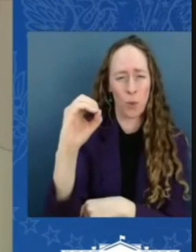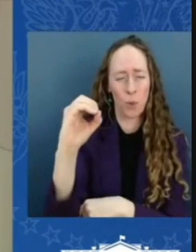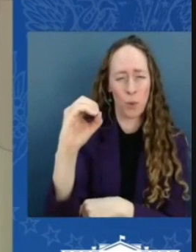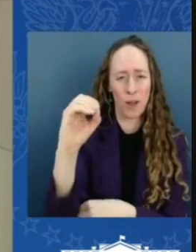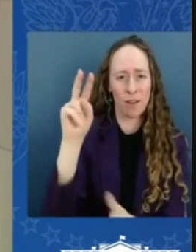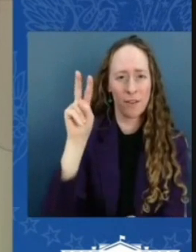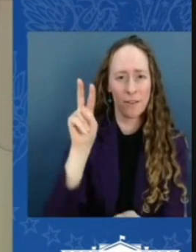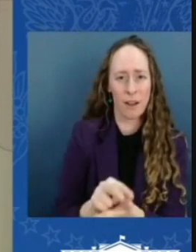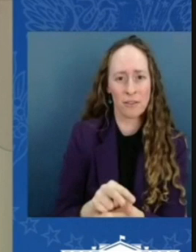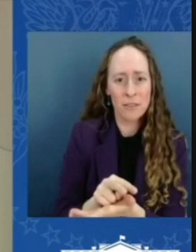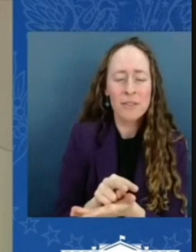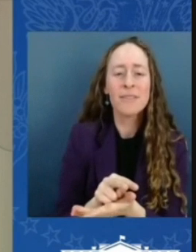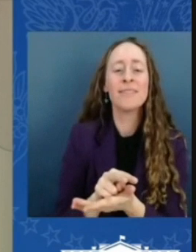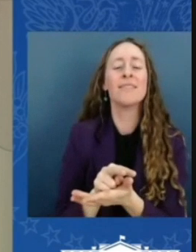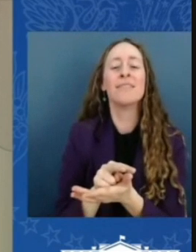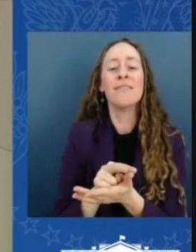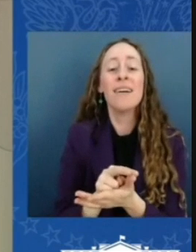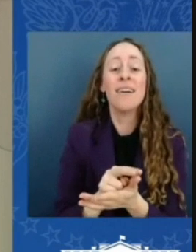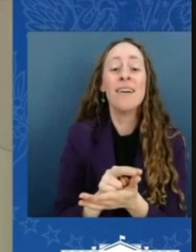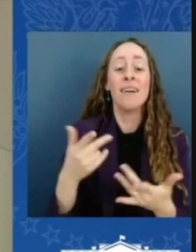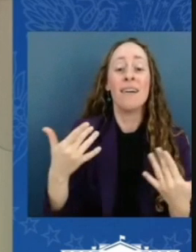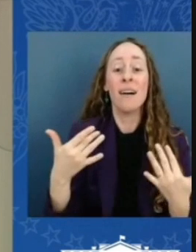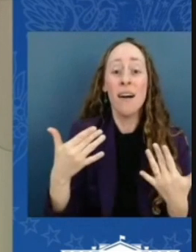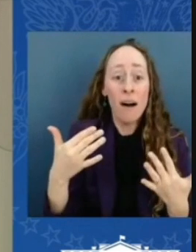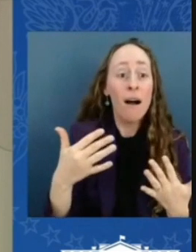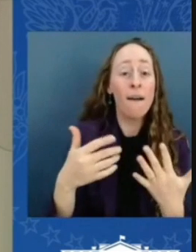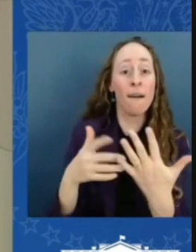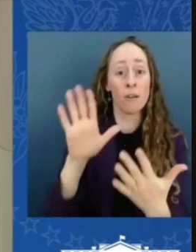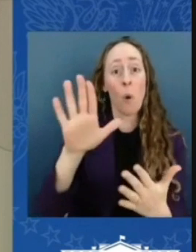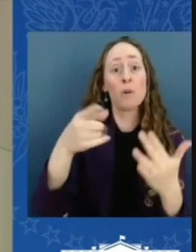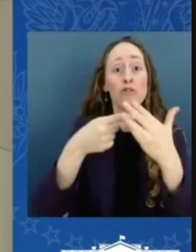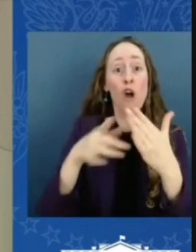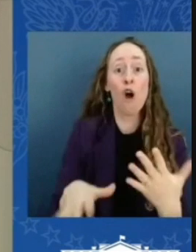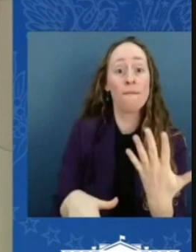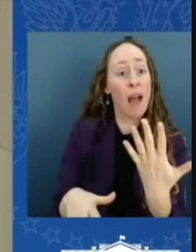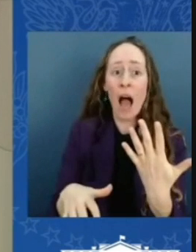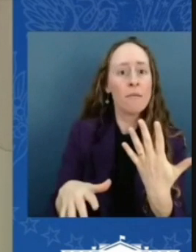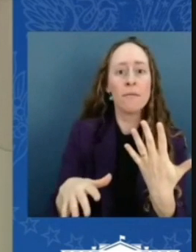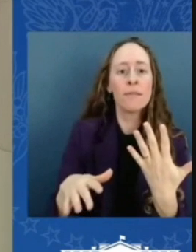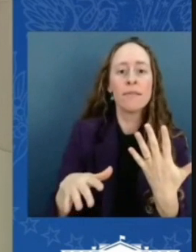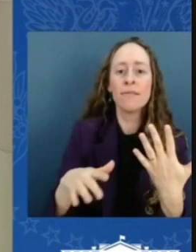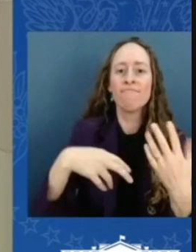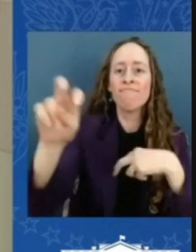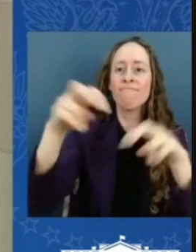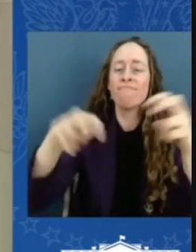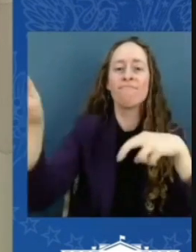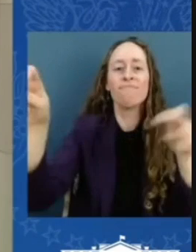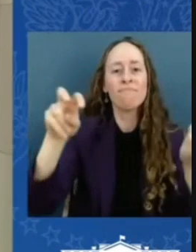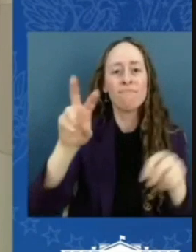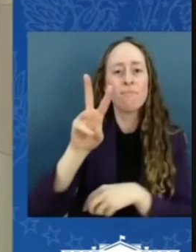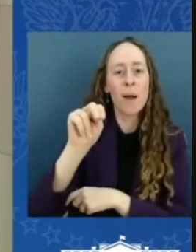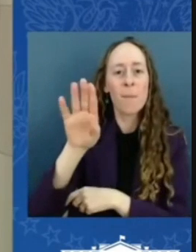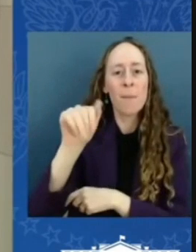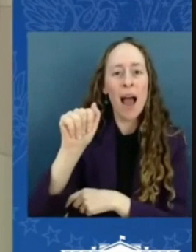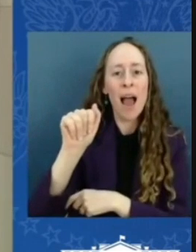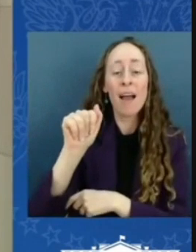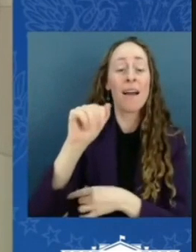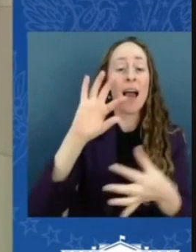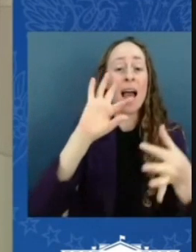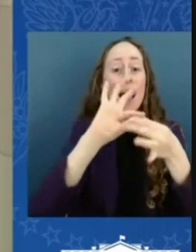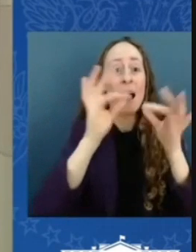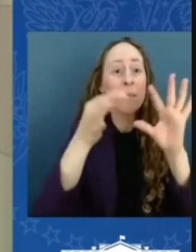all over about contending for the title this year. But for the record, and this is God's truth, I picked you to win.